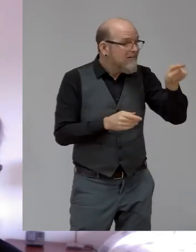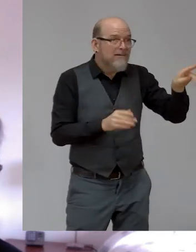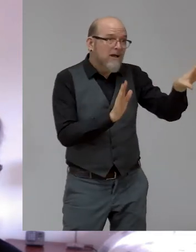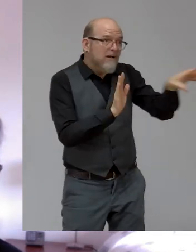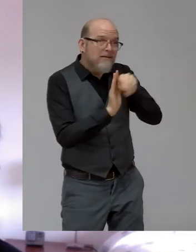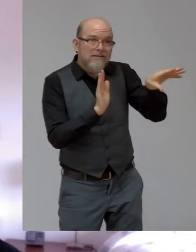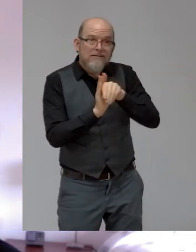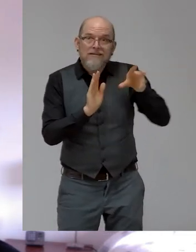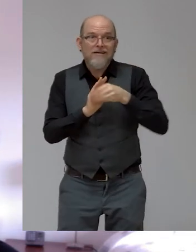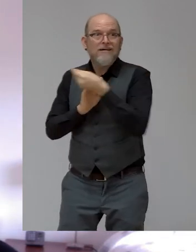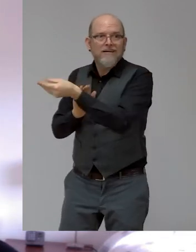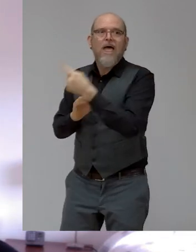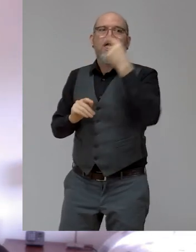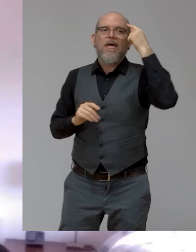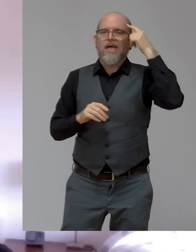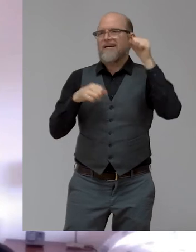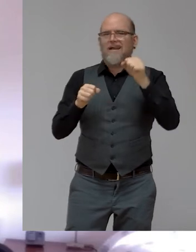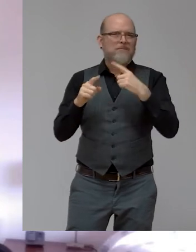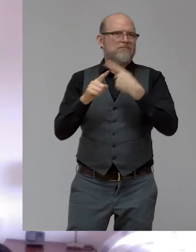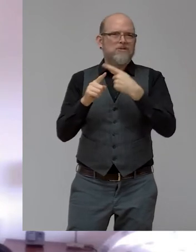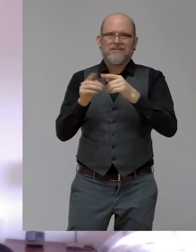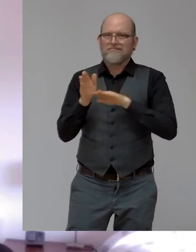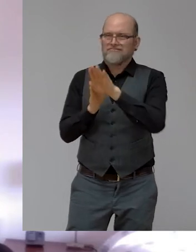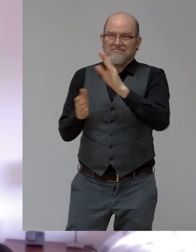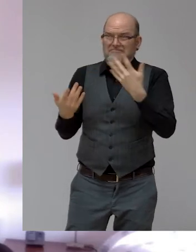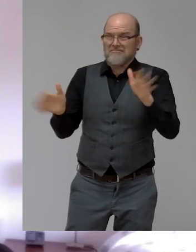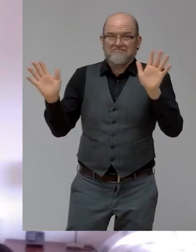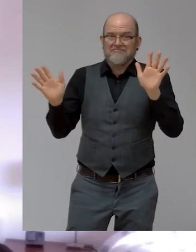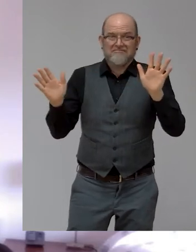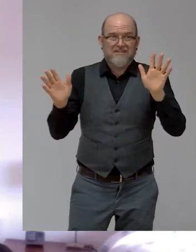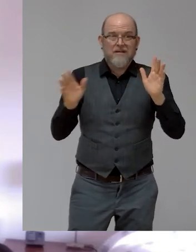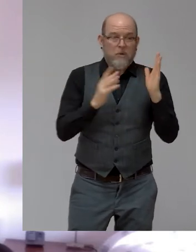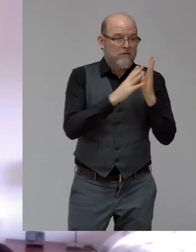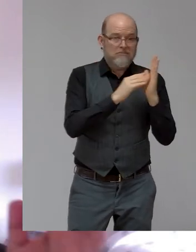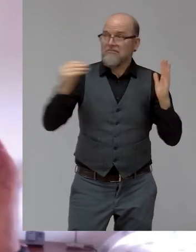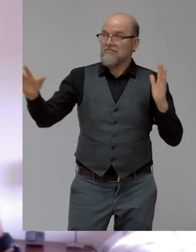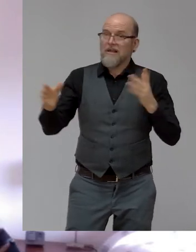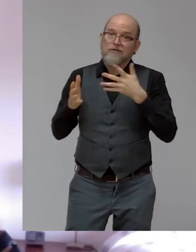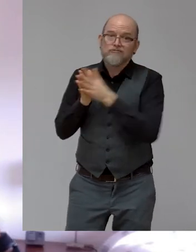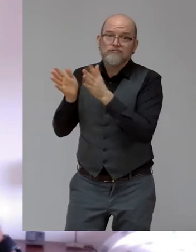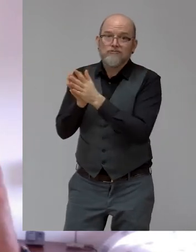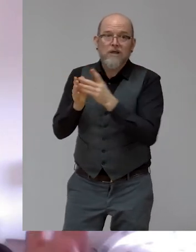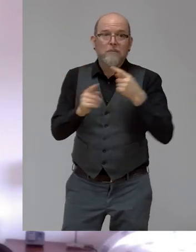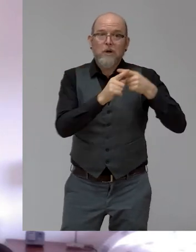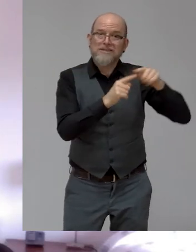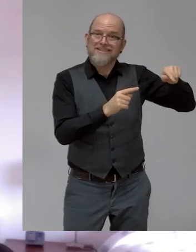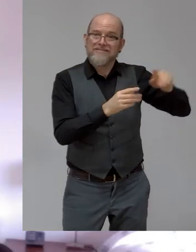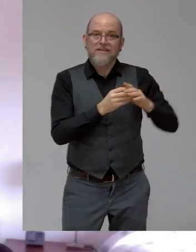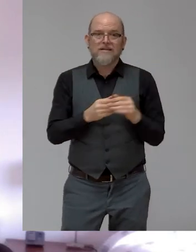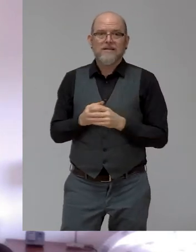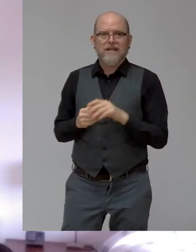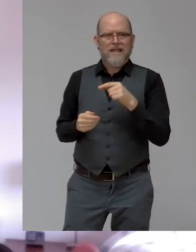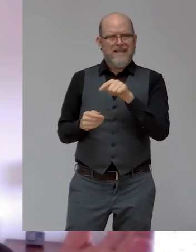Right? And it just goes through. And Susan, among the work, you know, you did, your forum, all the companies that came